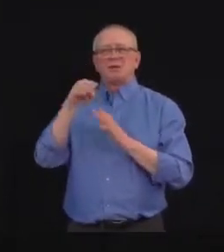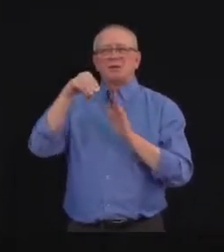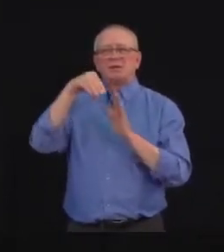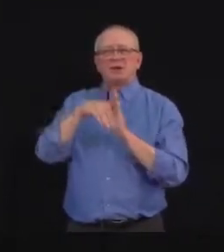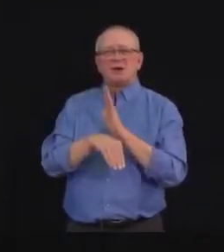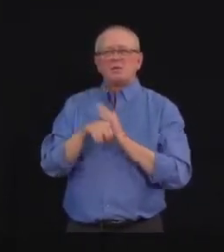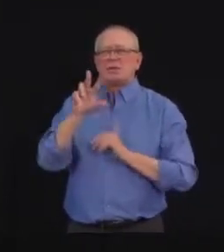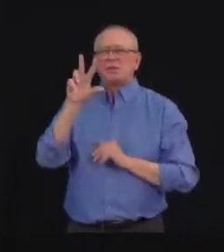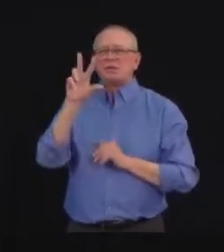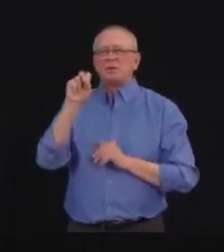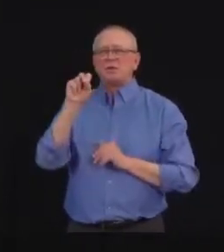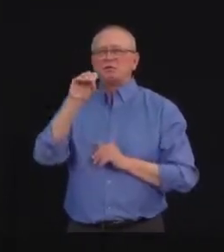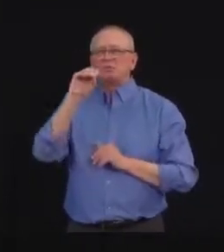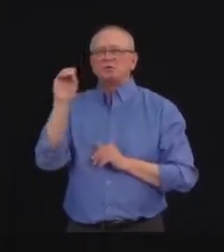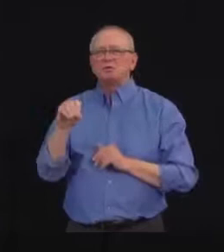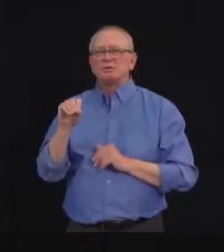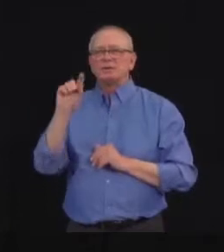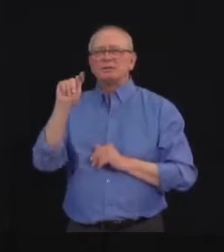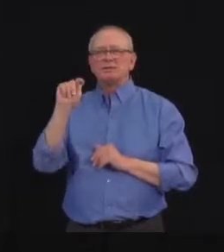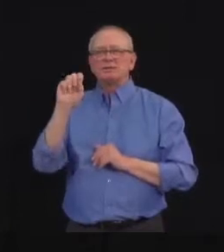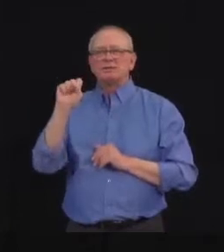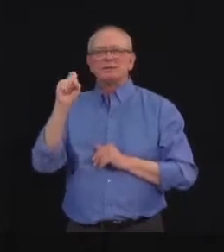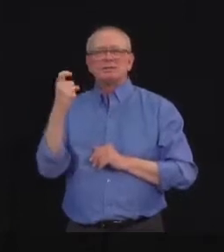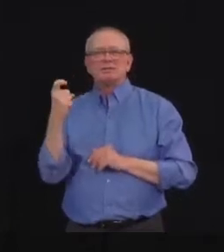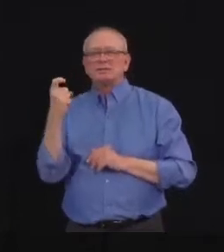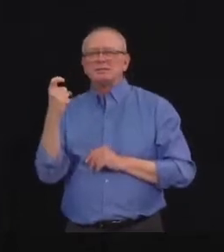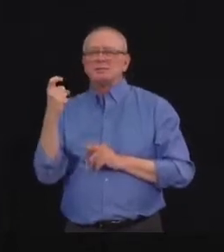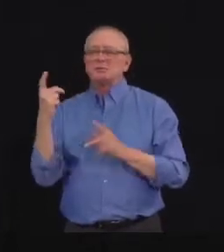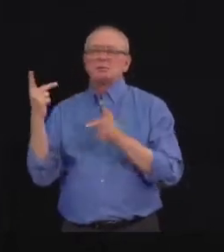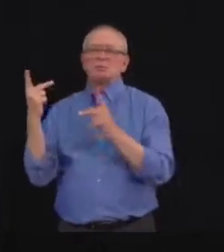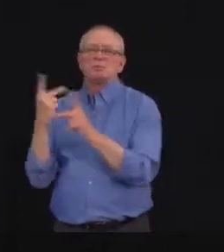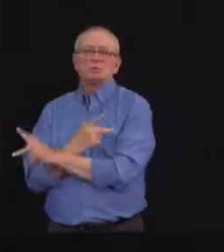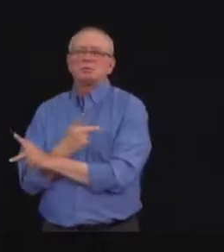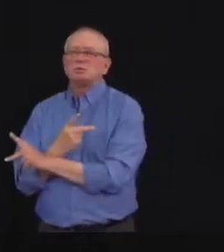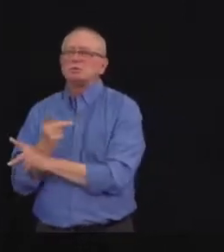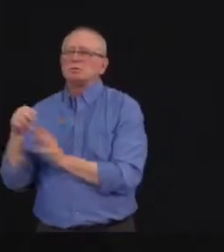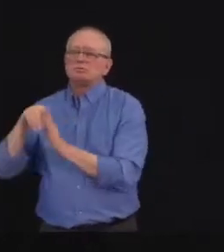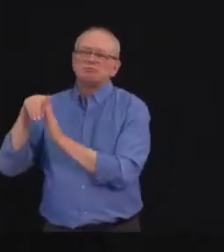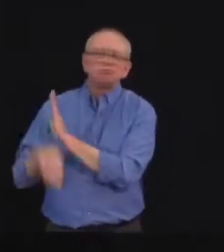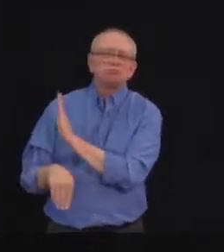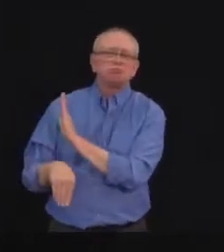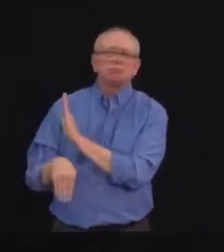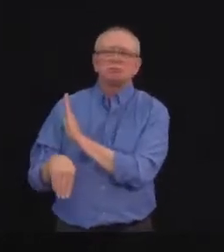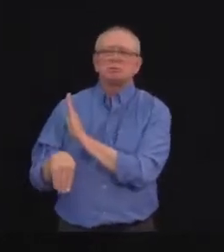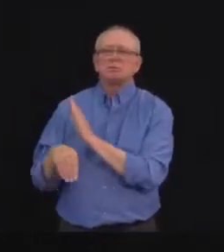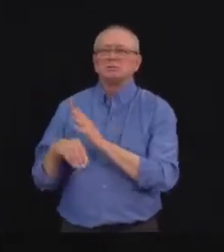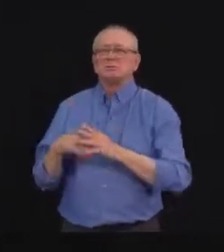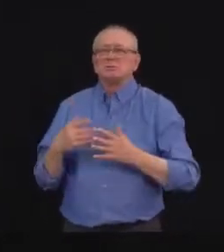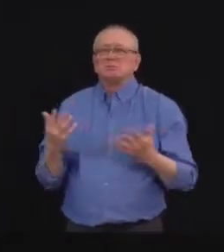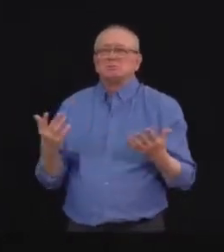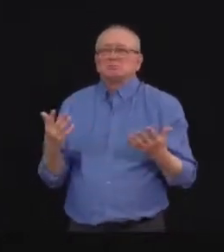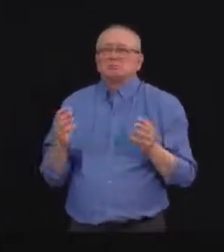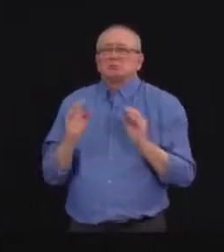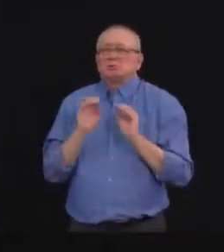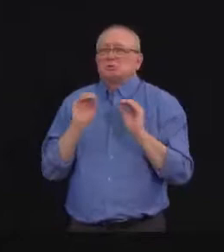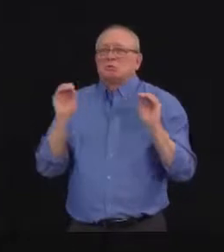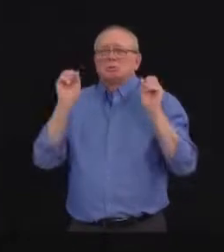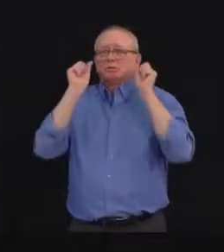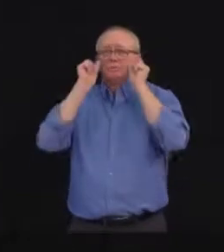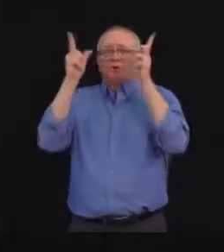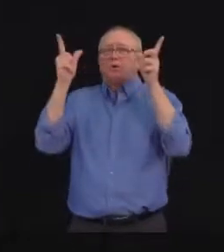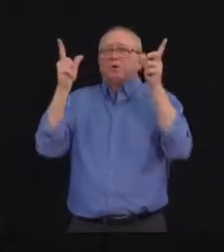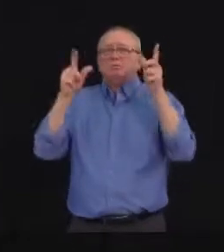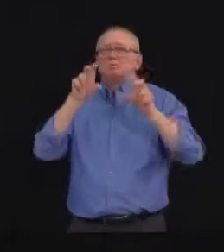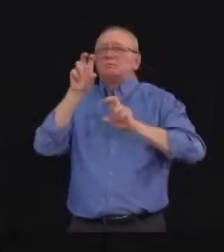even more. So, it is not surprising that we would see investment funds of all